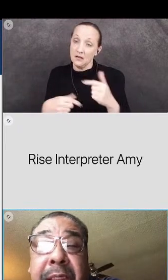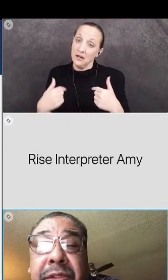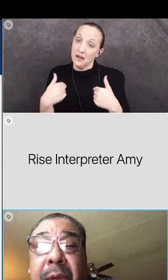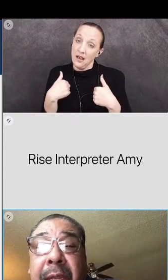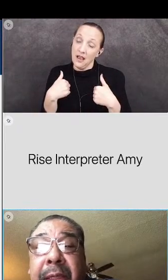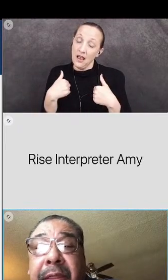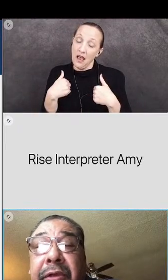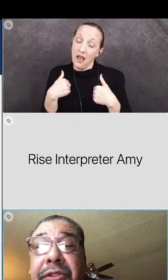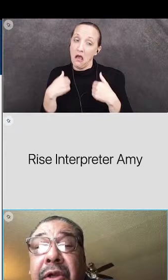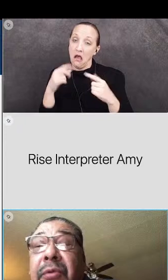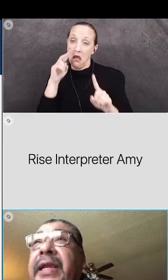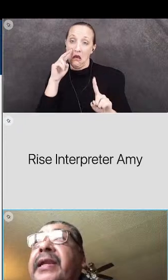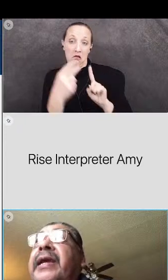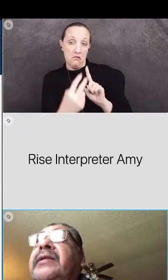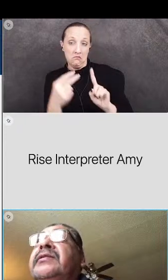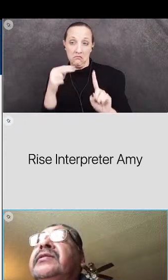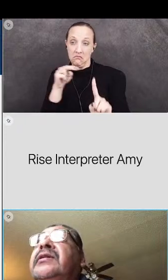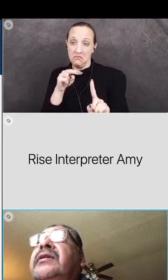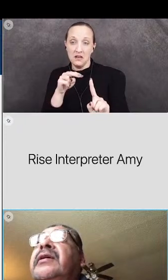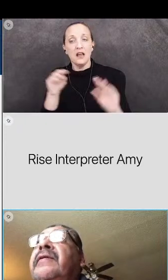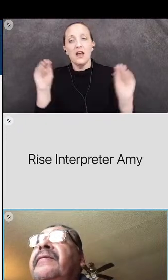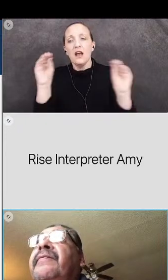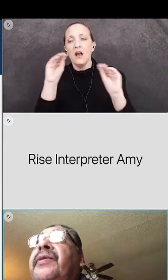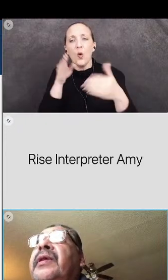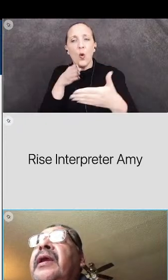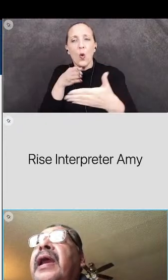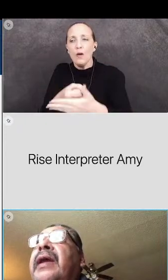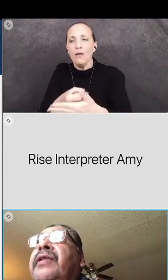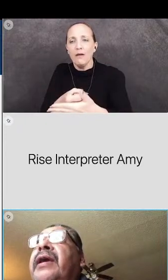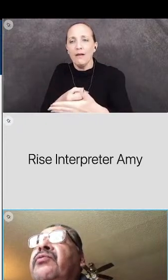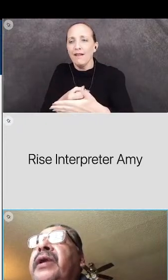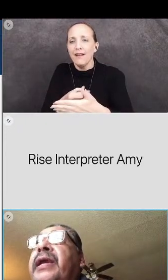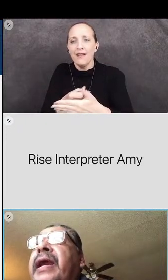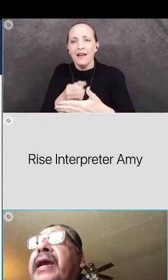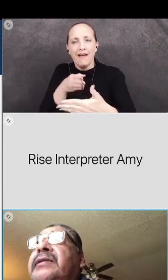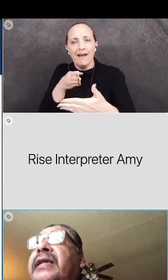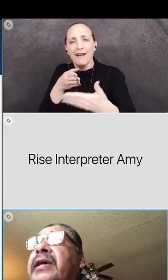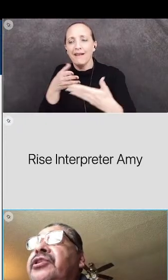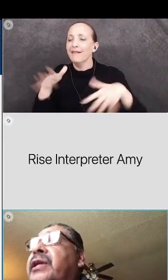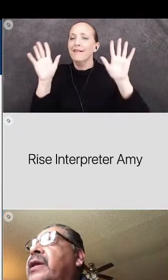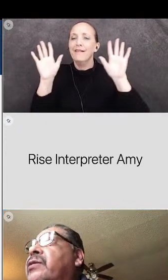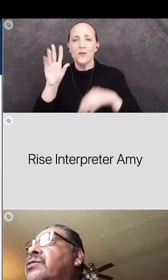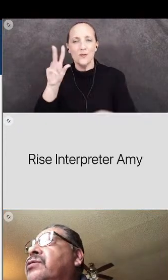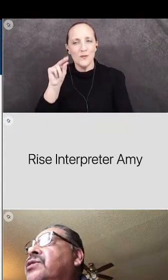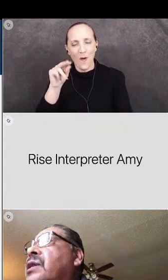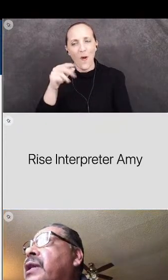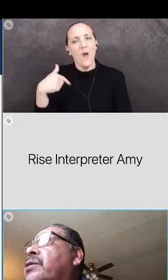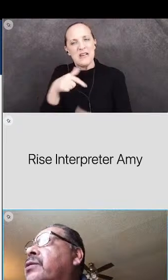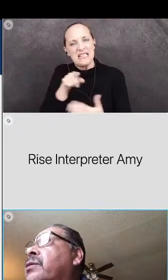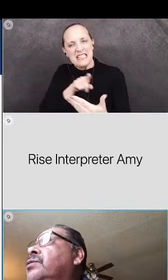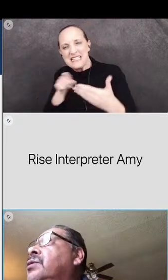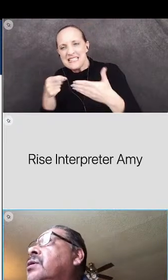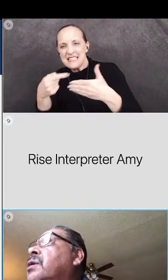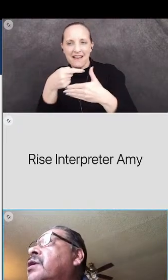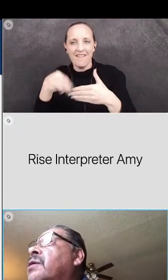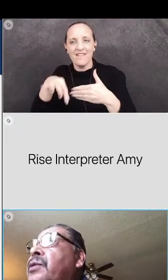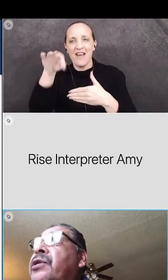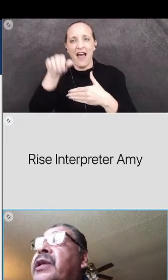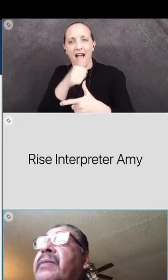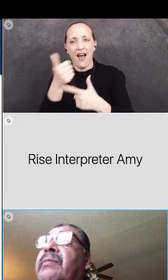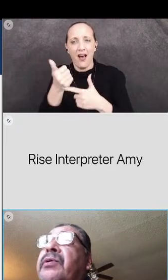interpreting it this way that there's no dead ends. And that we as educators, leaders,